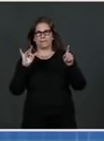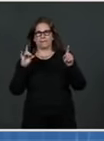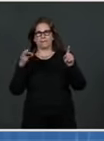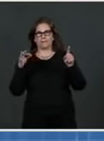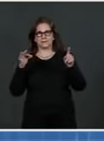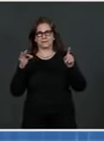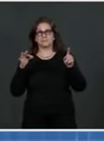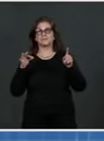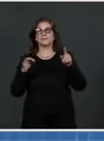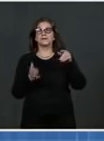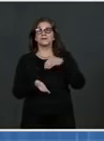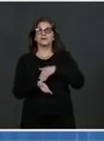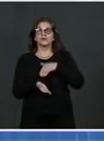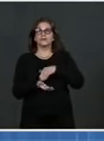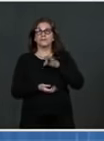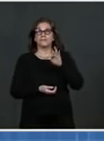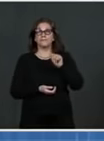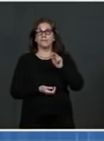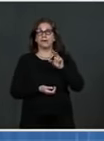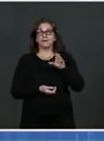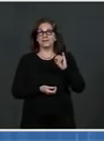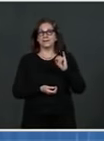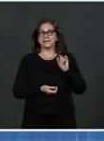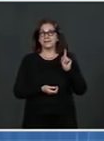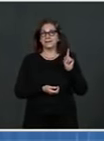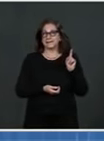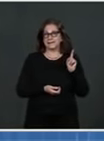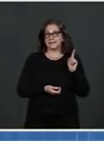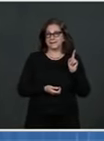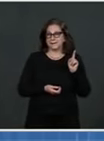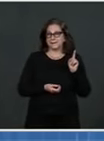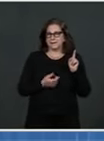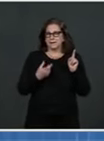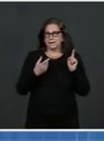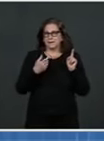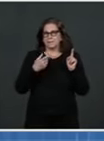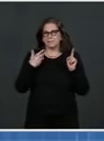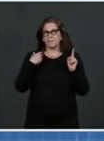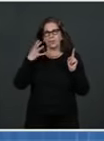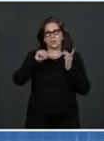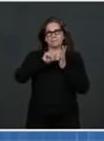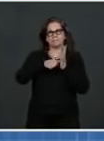hope is around the corner, but we're not there yet, as Dr. Walensky will report.